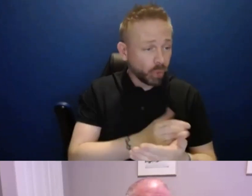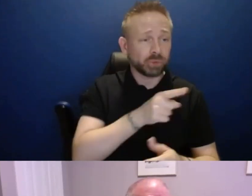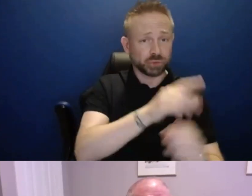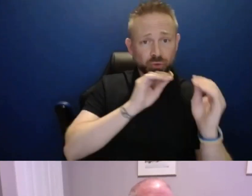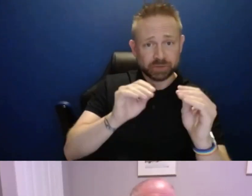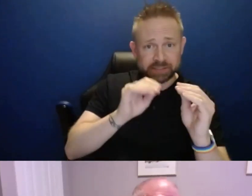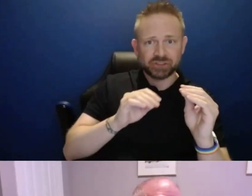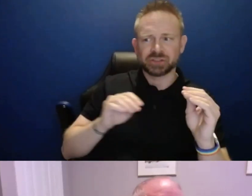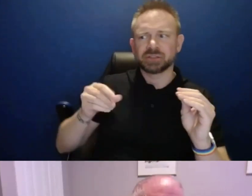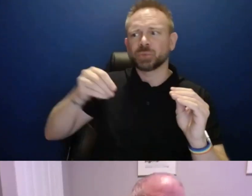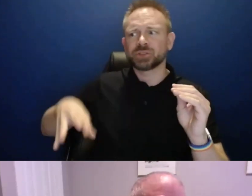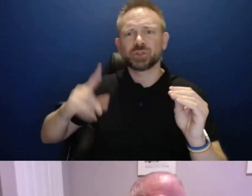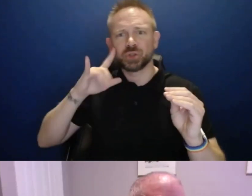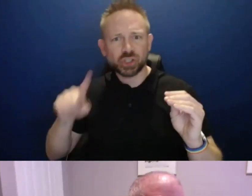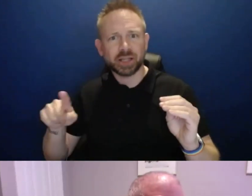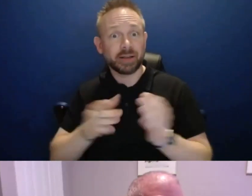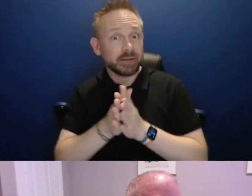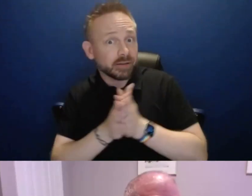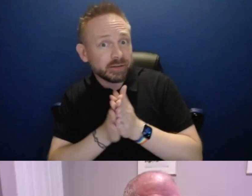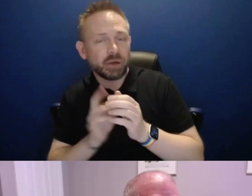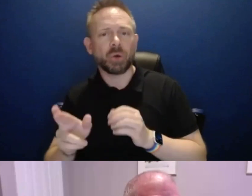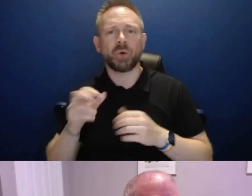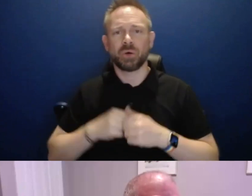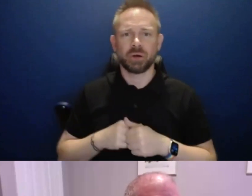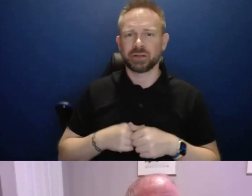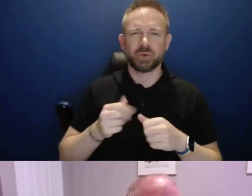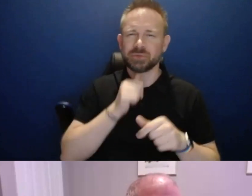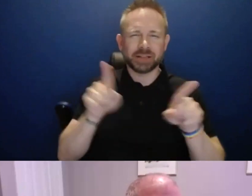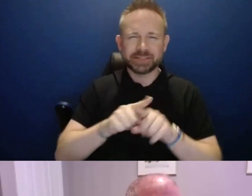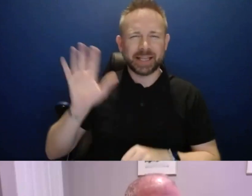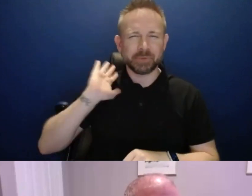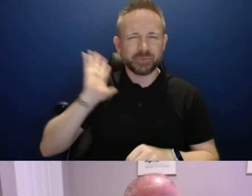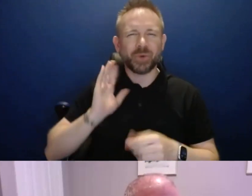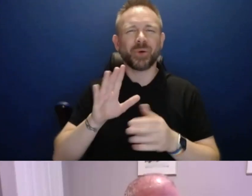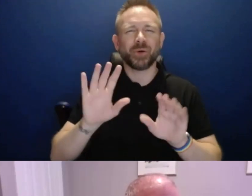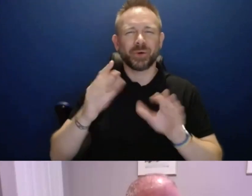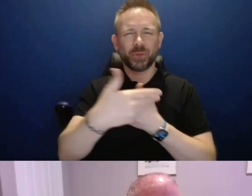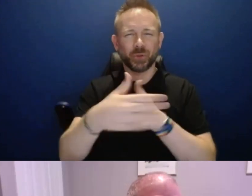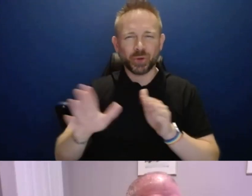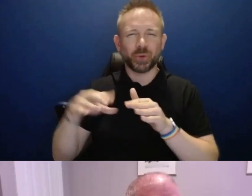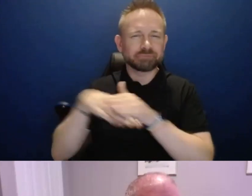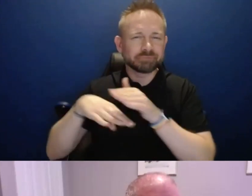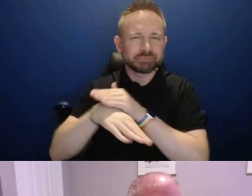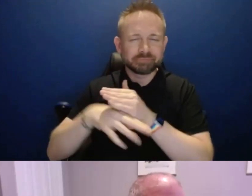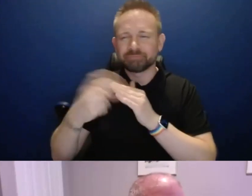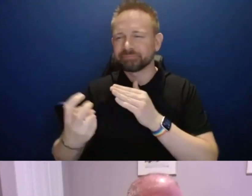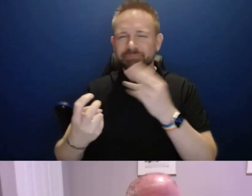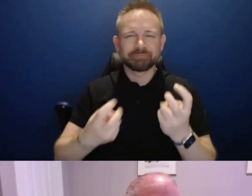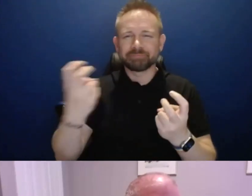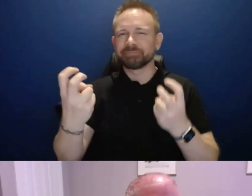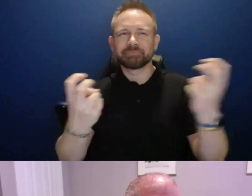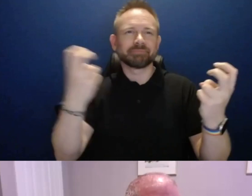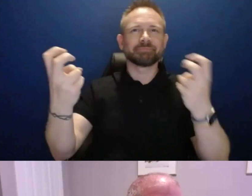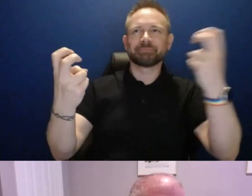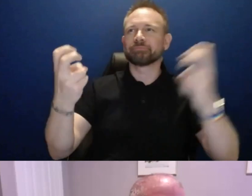you can't be standing there at the front of the class as the students come in or watch them as you're as you're pitching a lecture or pitching